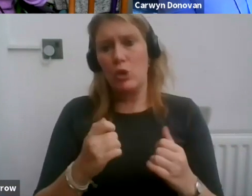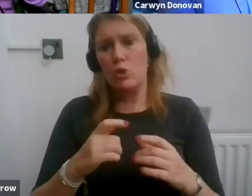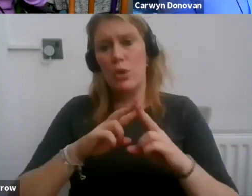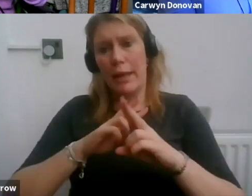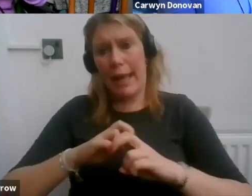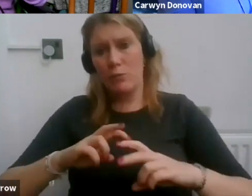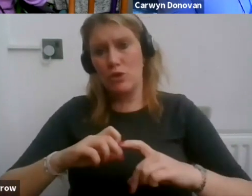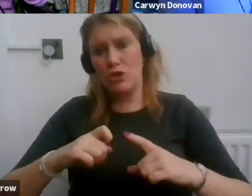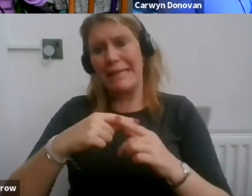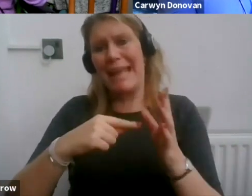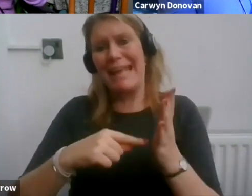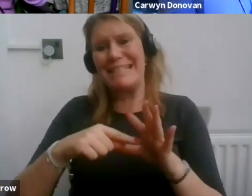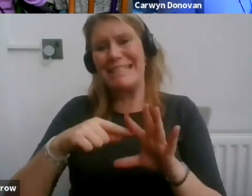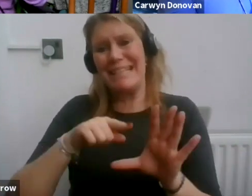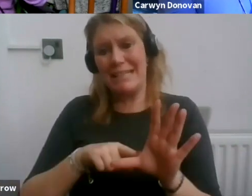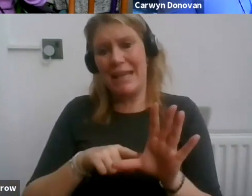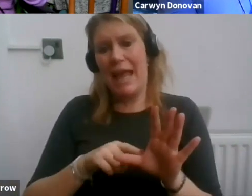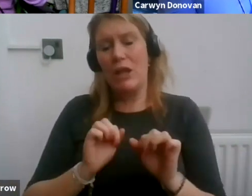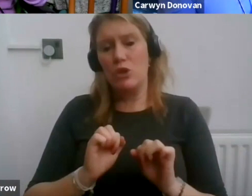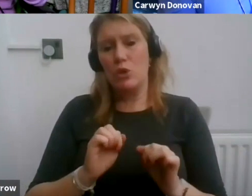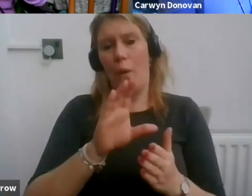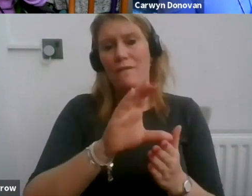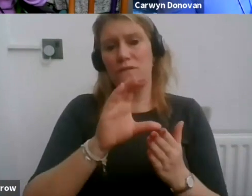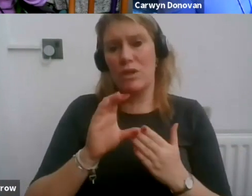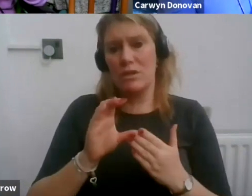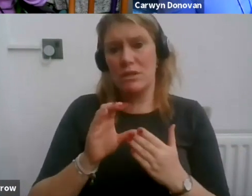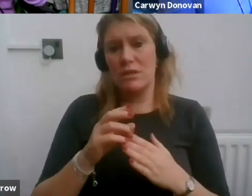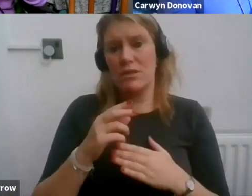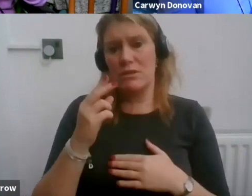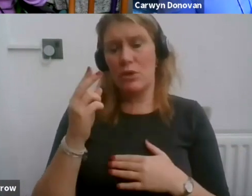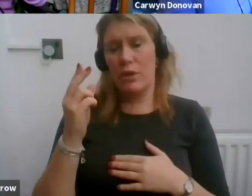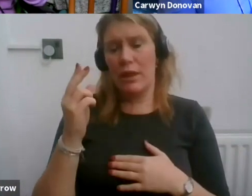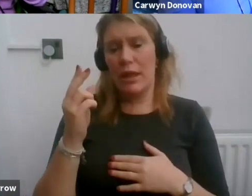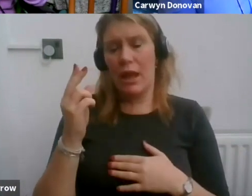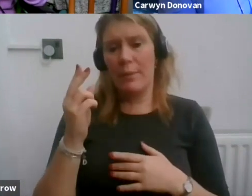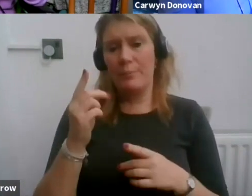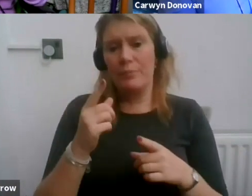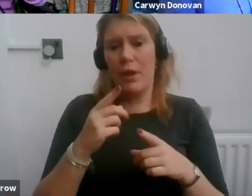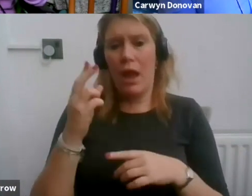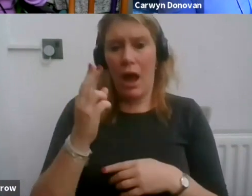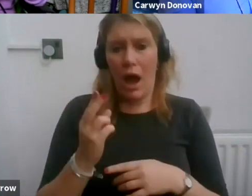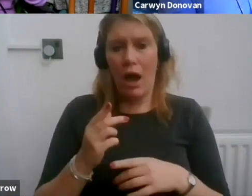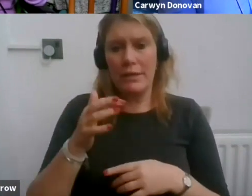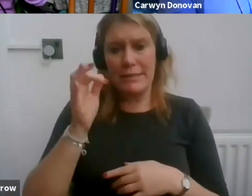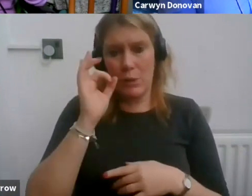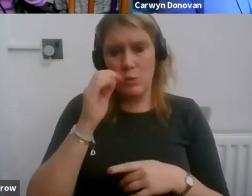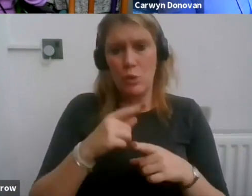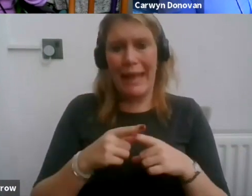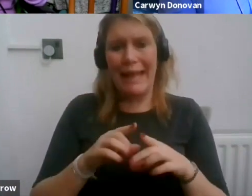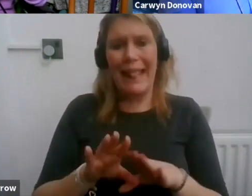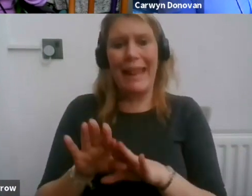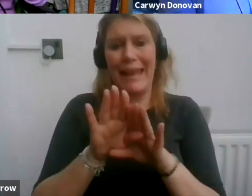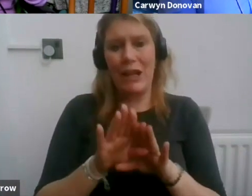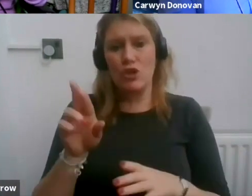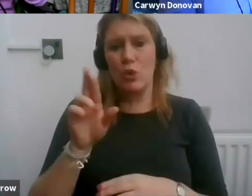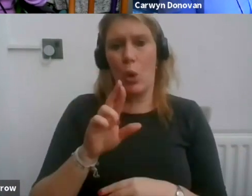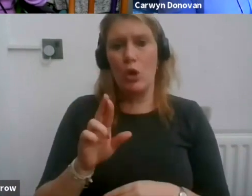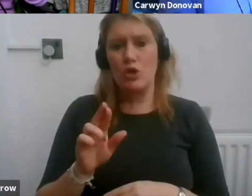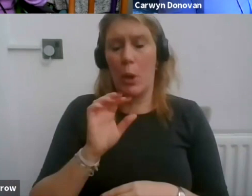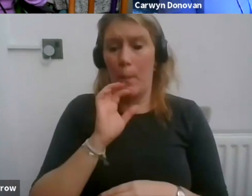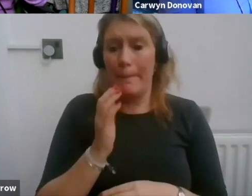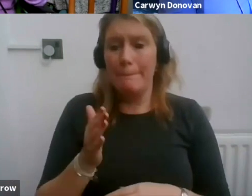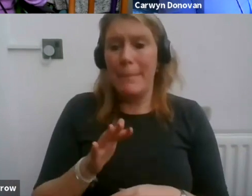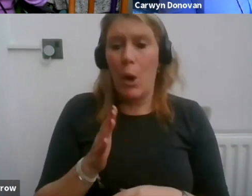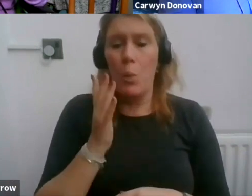Katie and to our funders the Arts Council England and National Lottery we'll be back at three